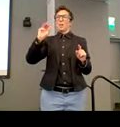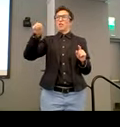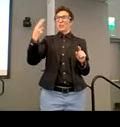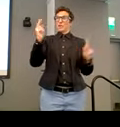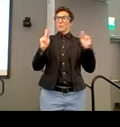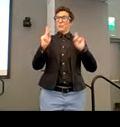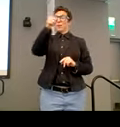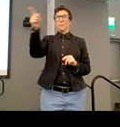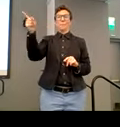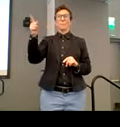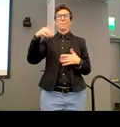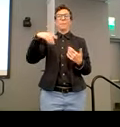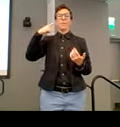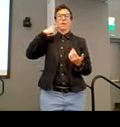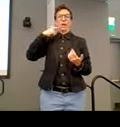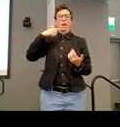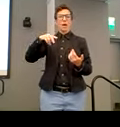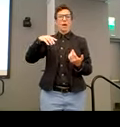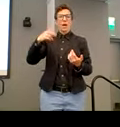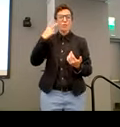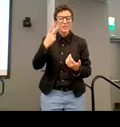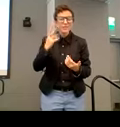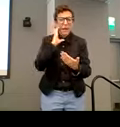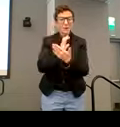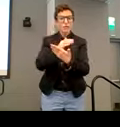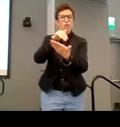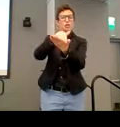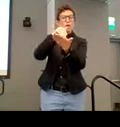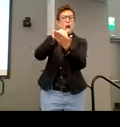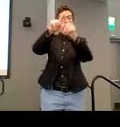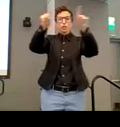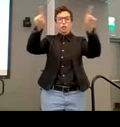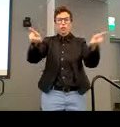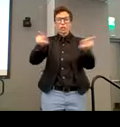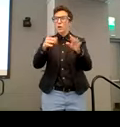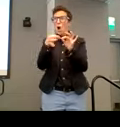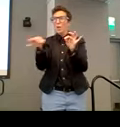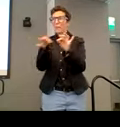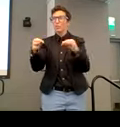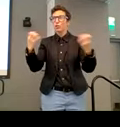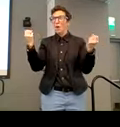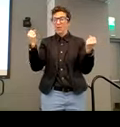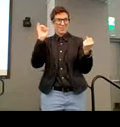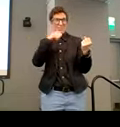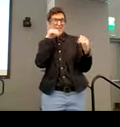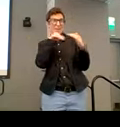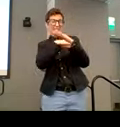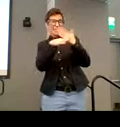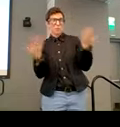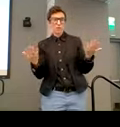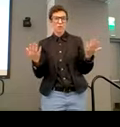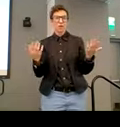a doctor appearing on a screen in a hospital room without captions and sign language, not accessible. So,